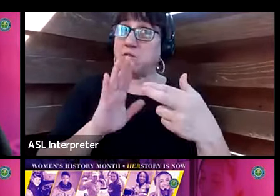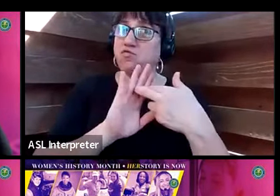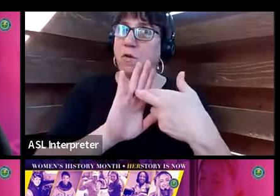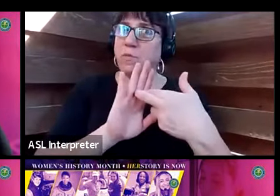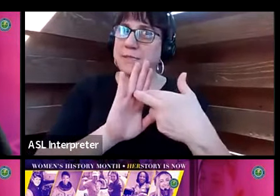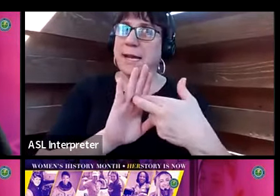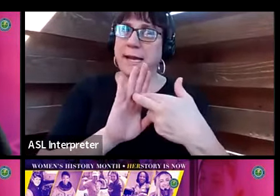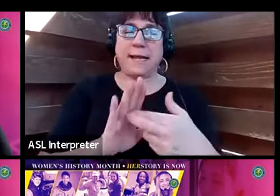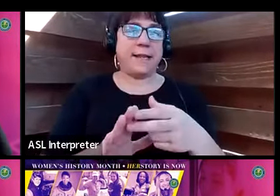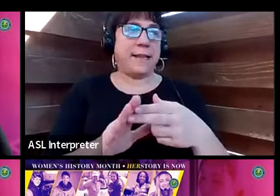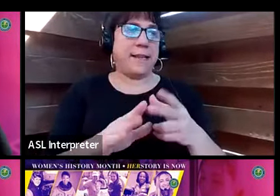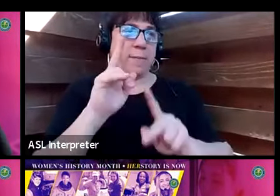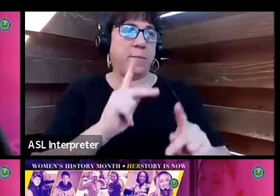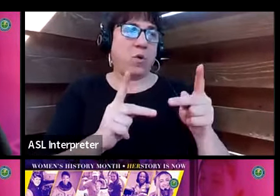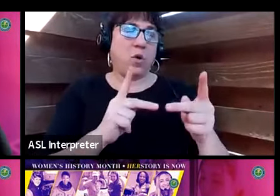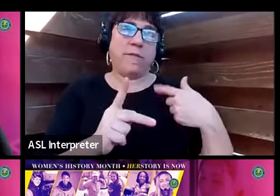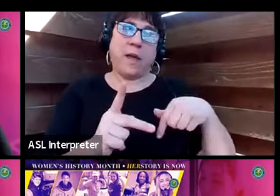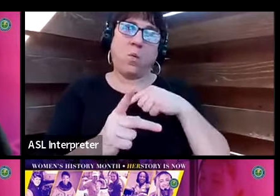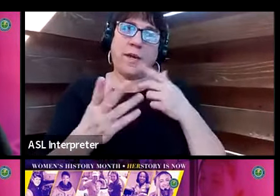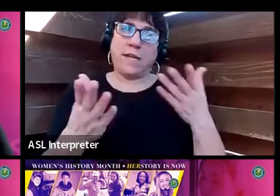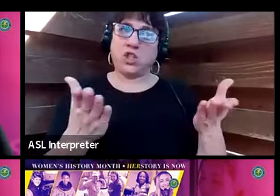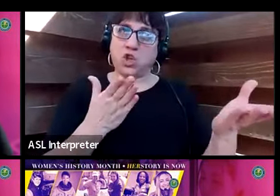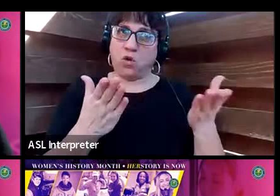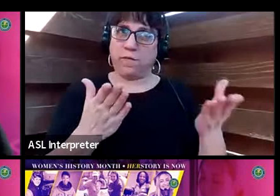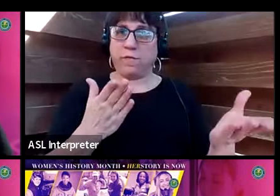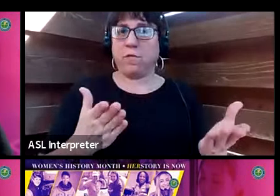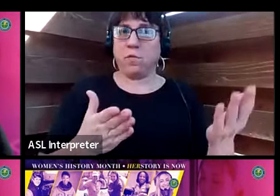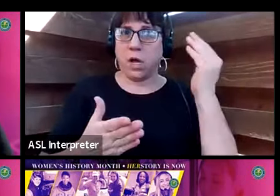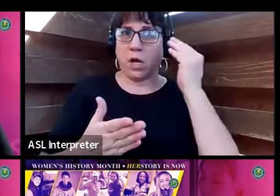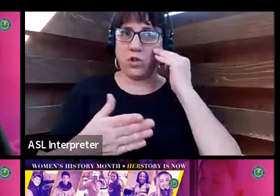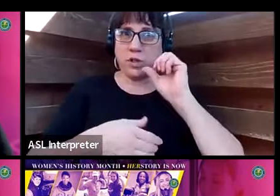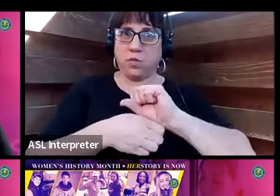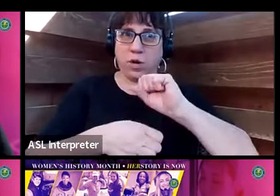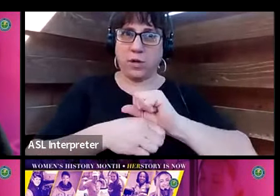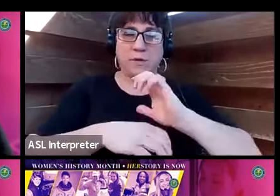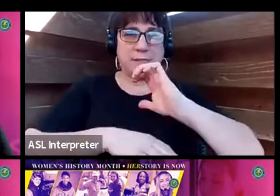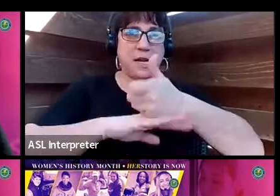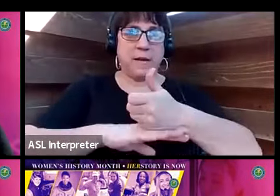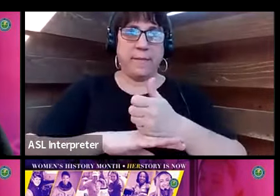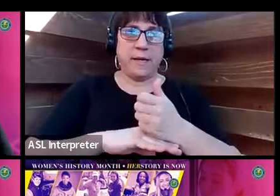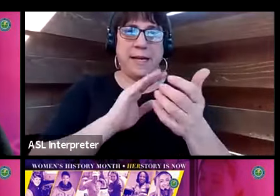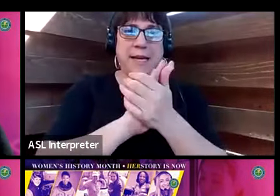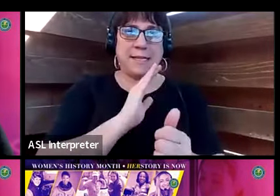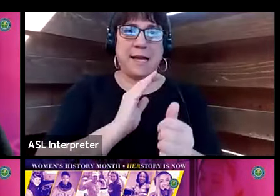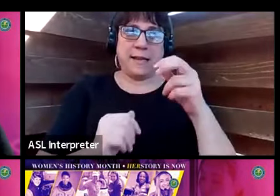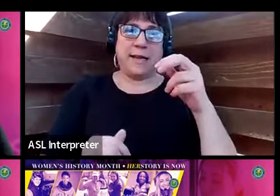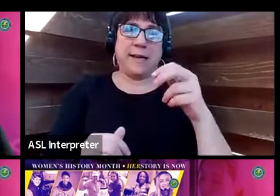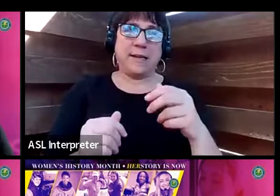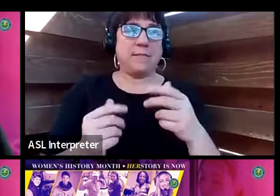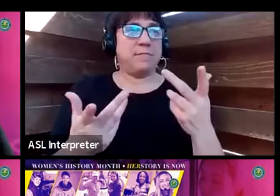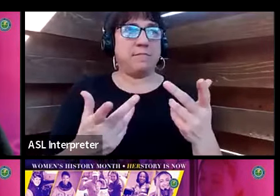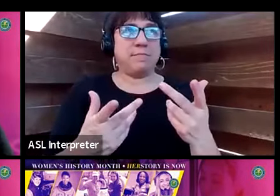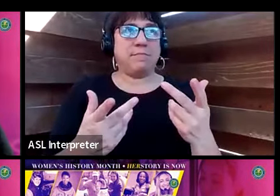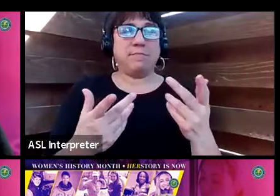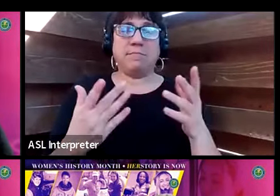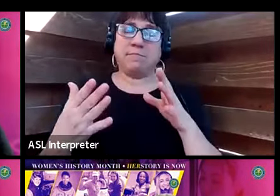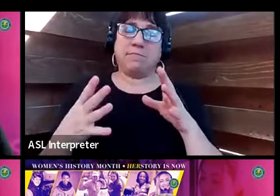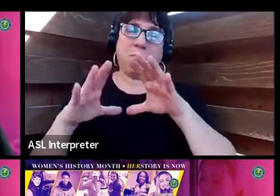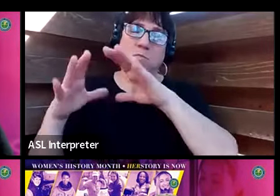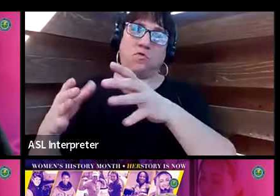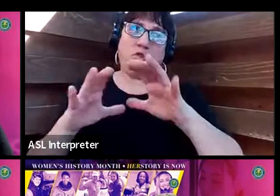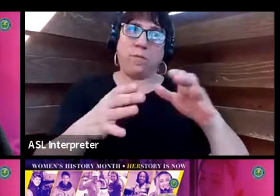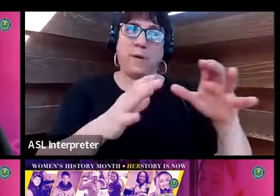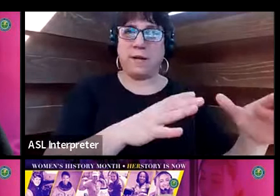of the people we serve. We are consciously working to build our talent pipeline. We have the minority